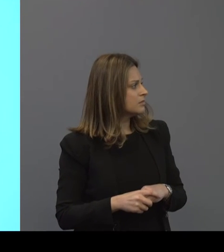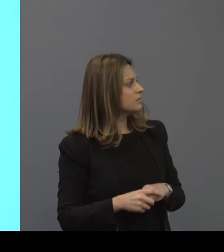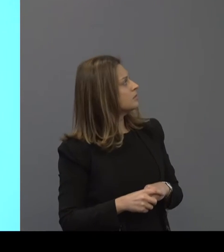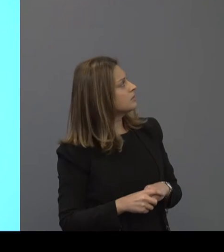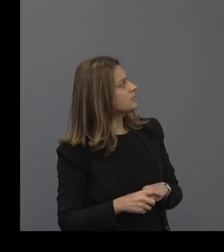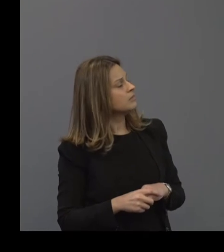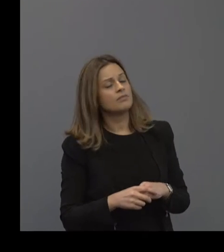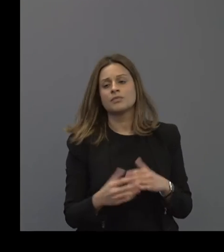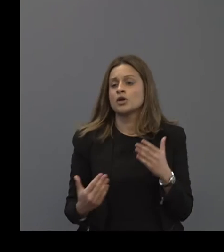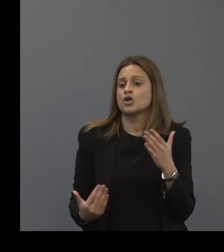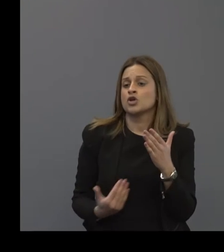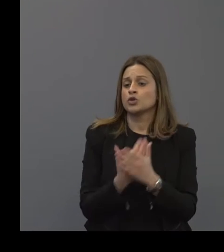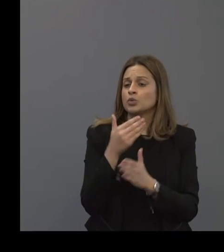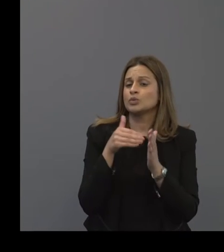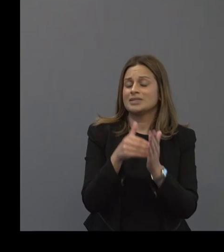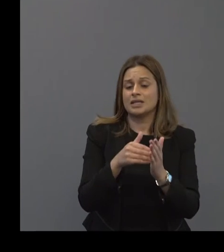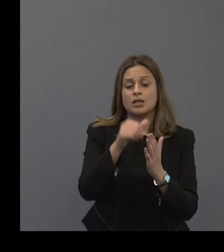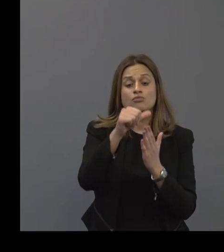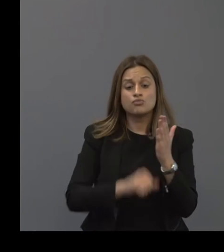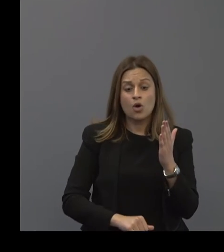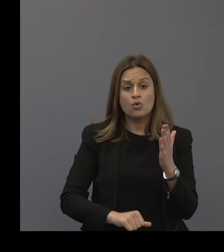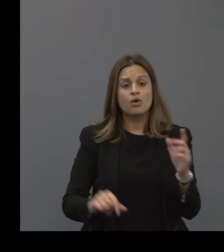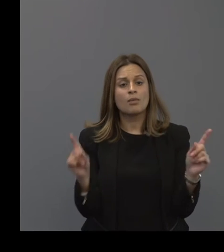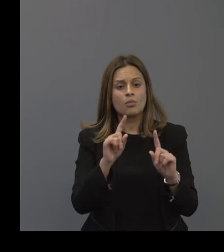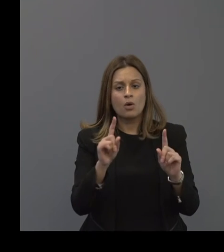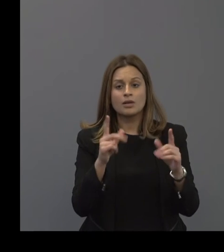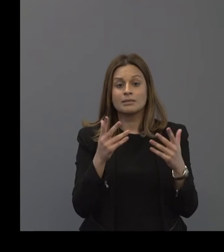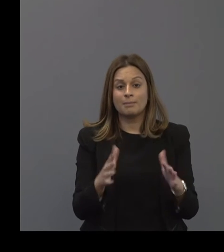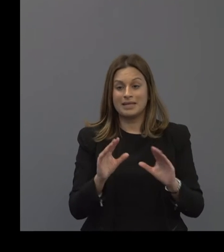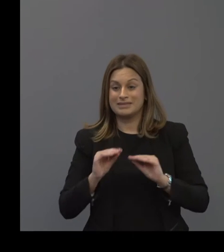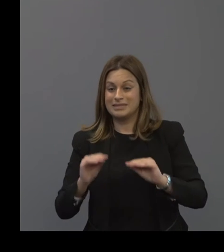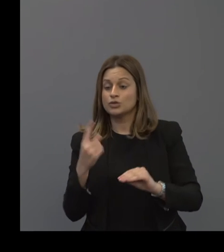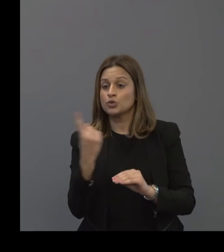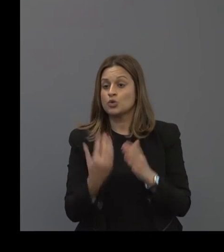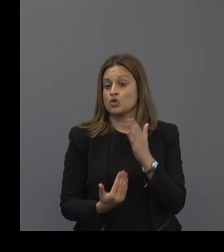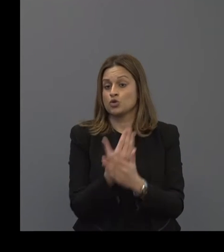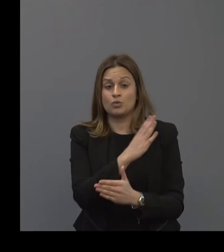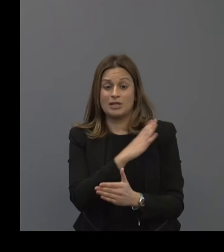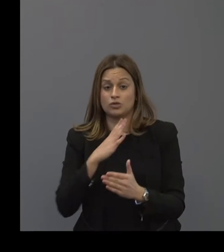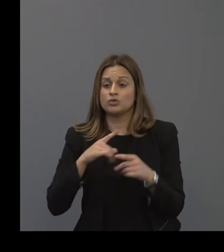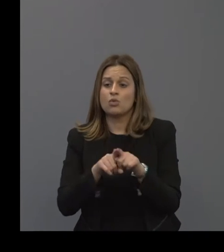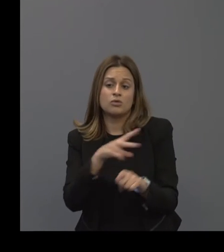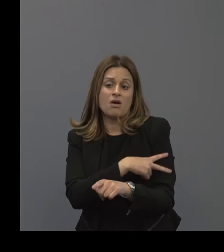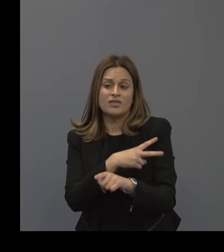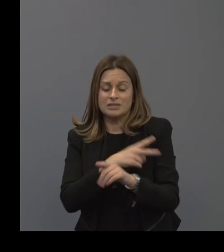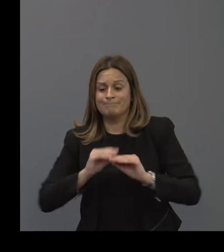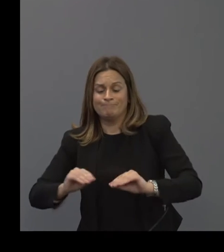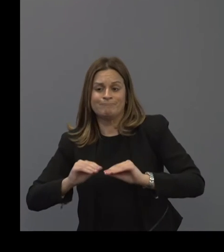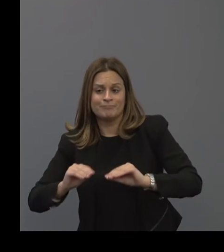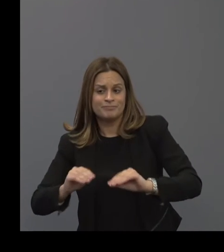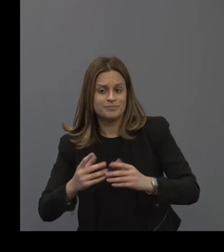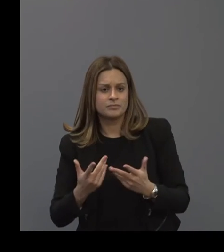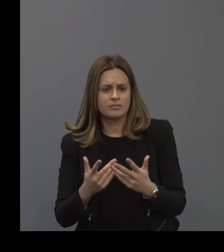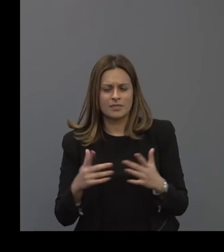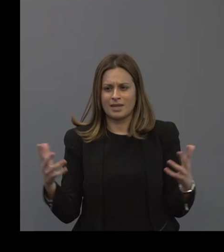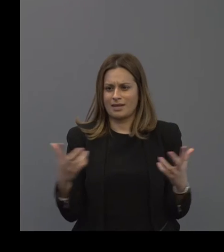In New Zealand the program is actually taught to all the incoming military recruits and the officers there. So